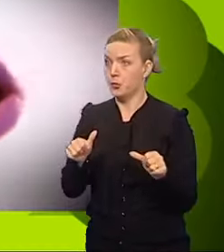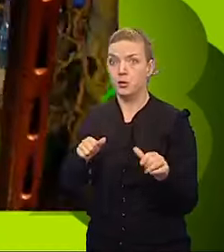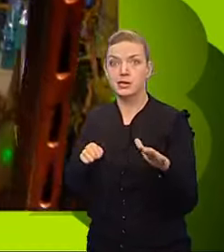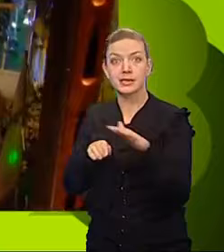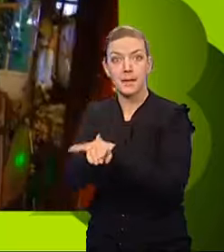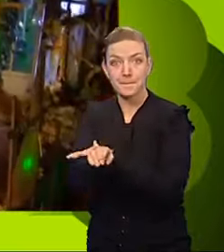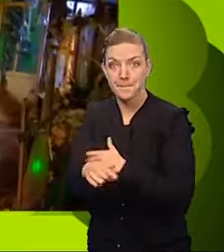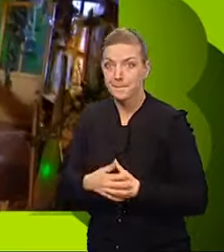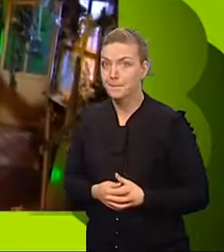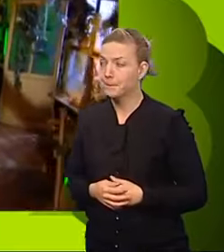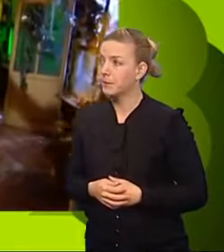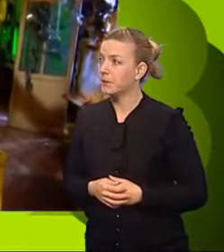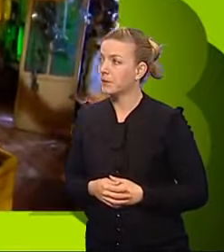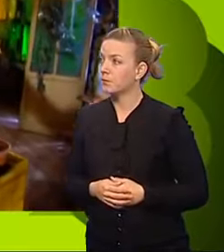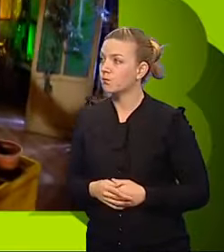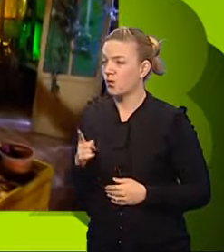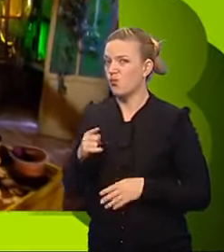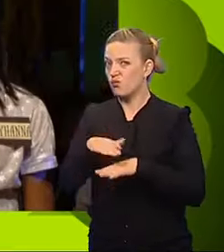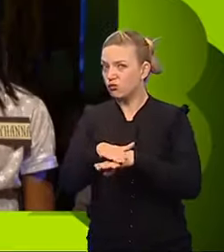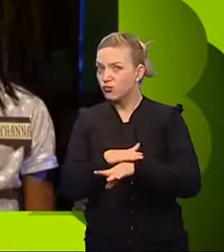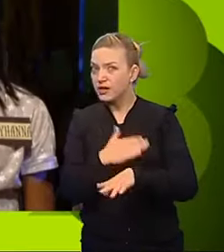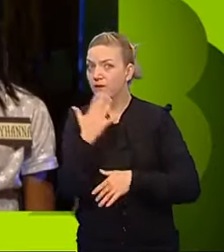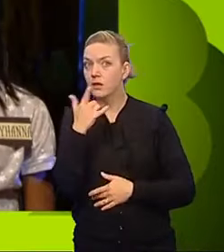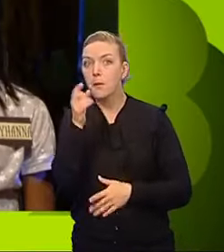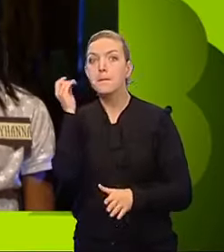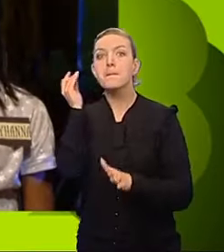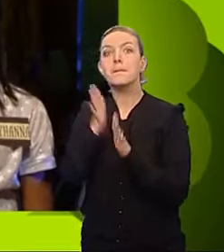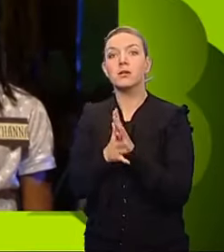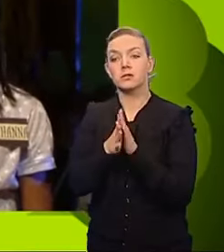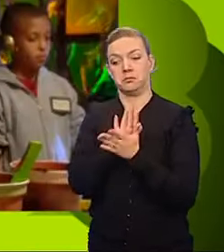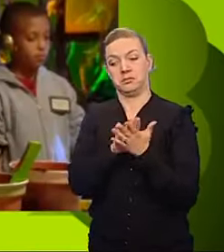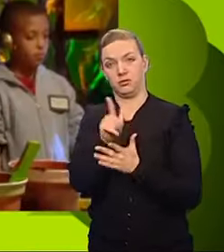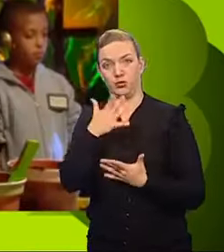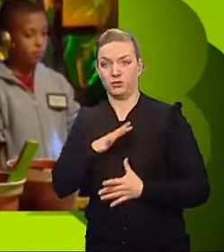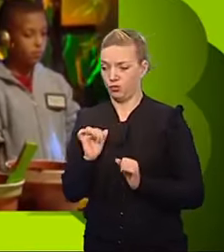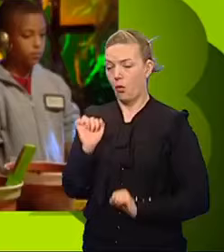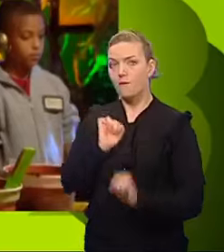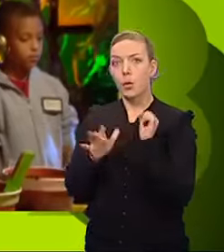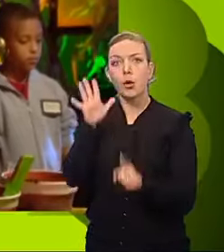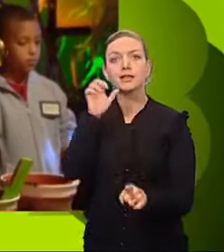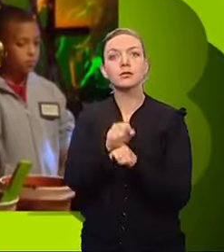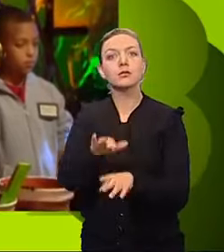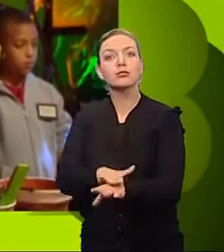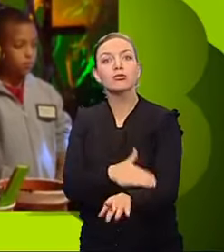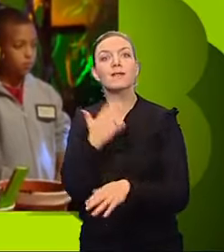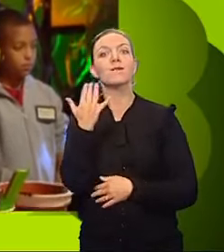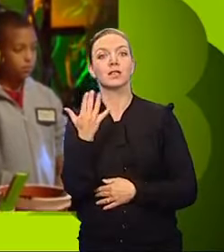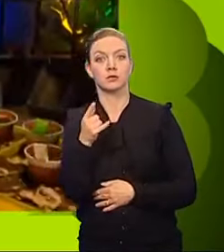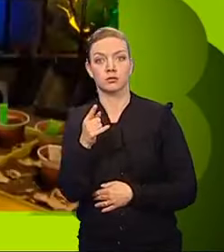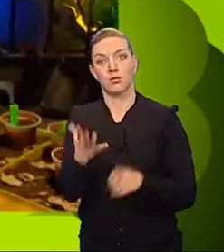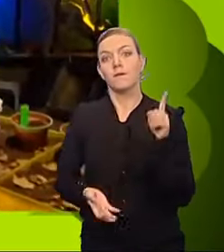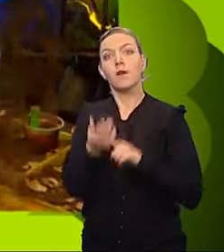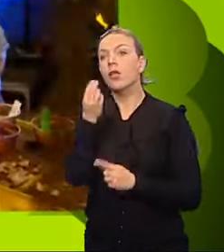This is Green Fingers. To pass, you must avoid Green Fingers and find three magic